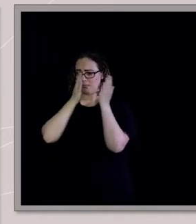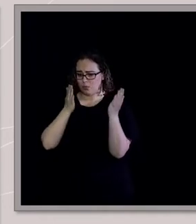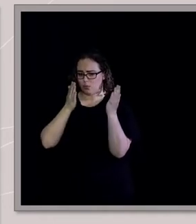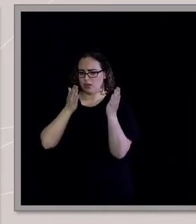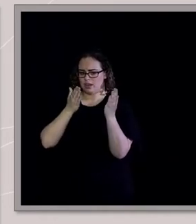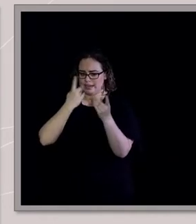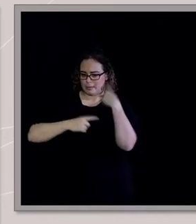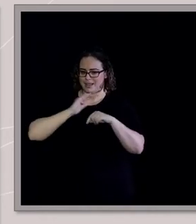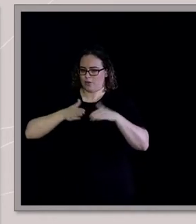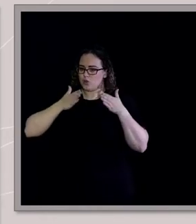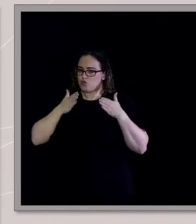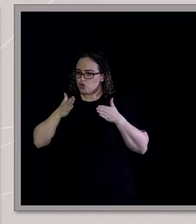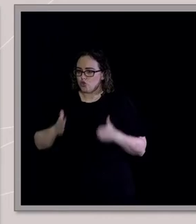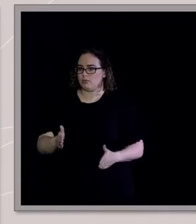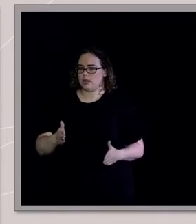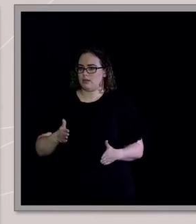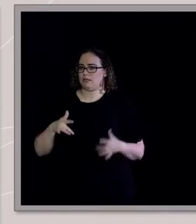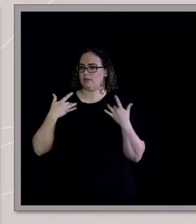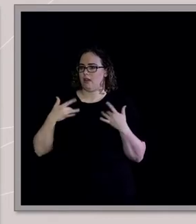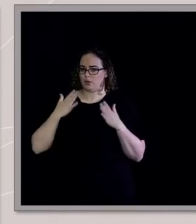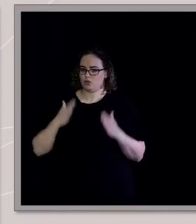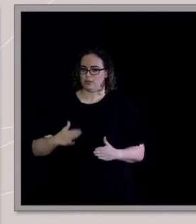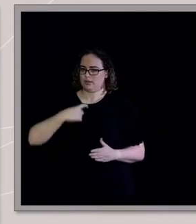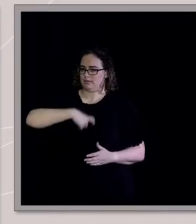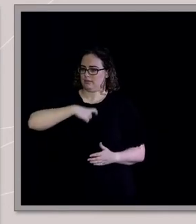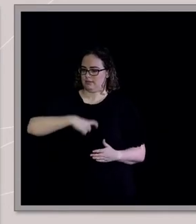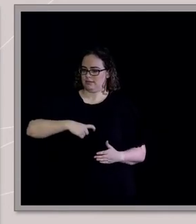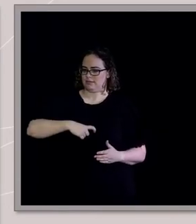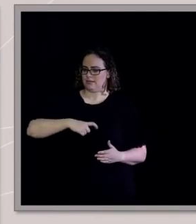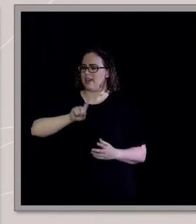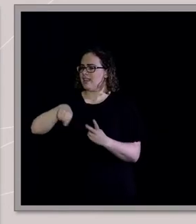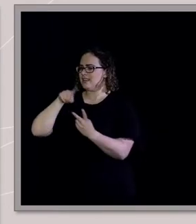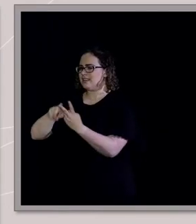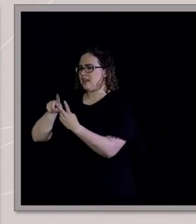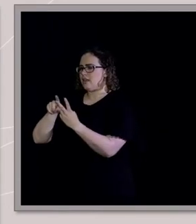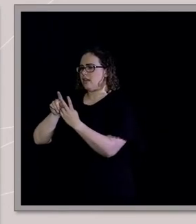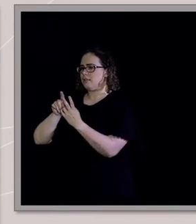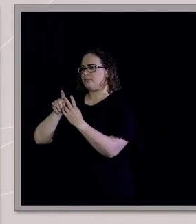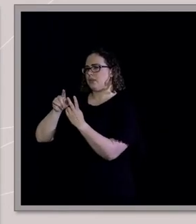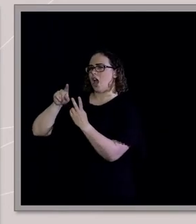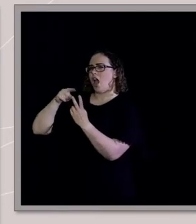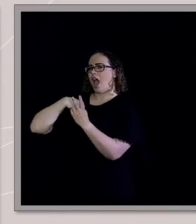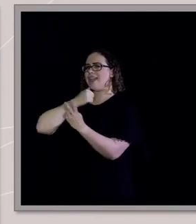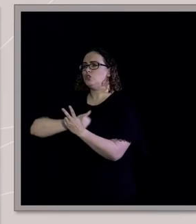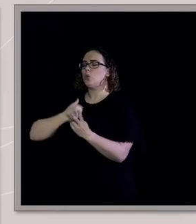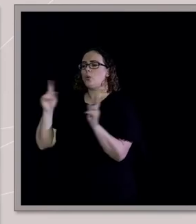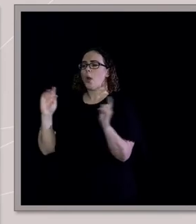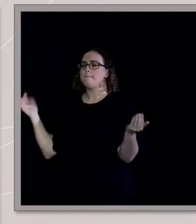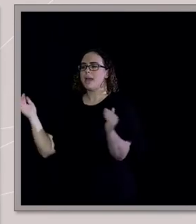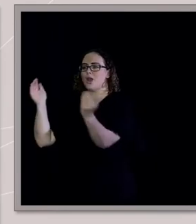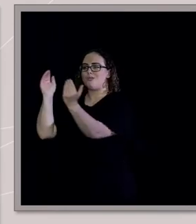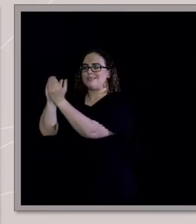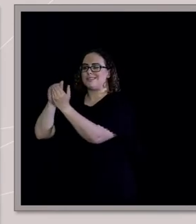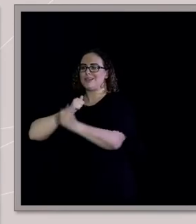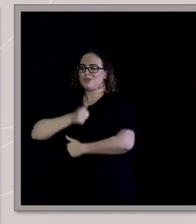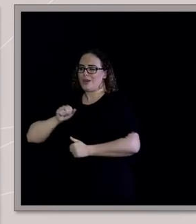then I, I'm in love with mountains. And I love doing anything up in those big mountains and